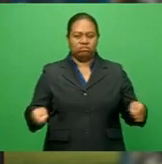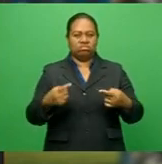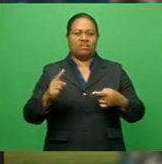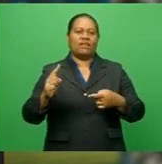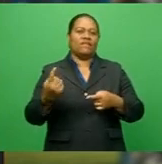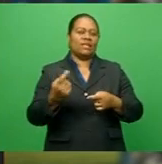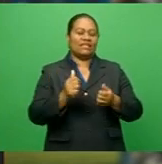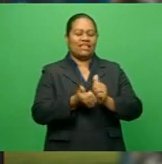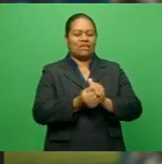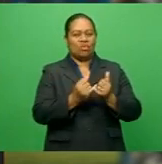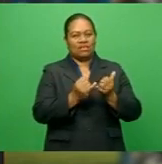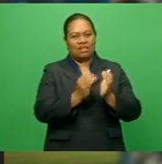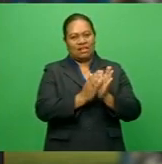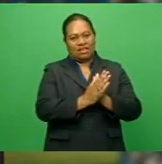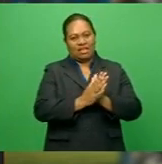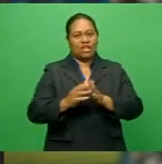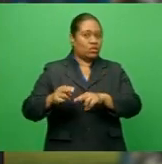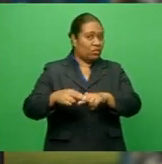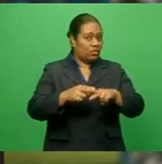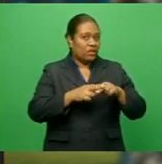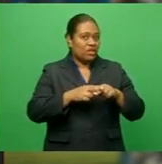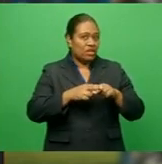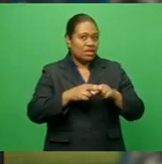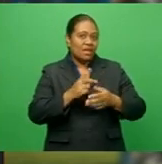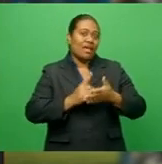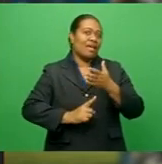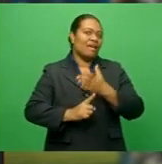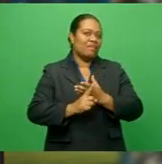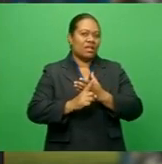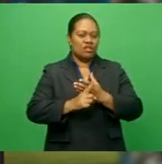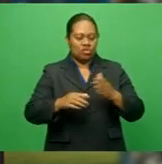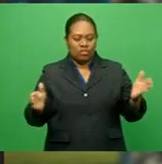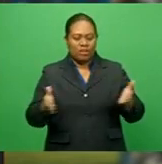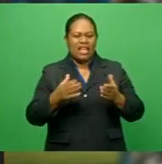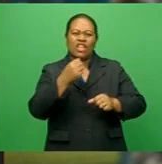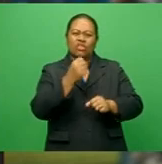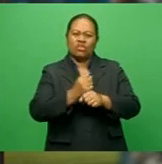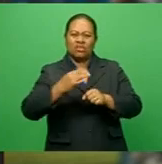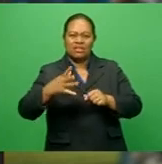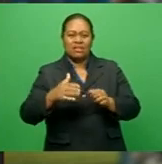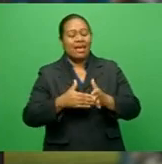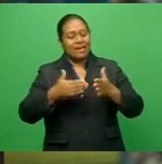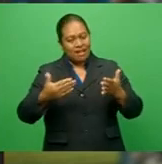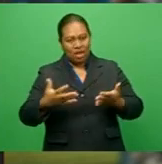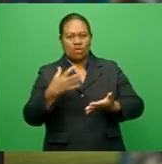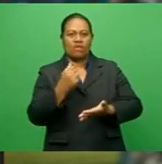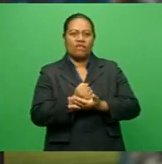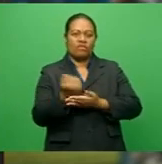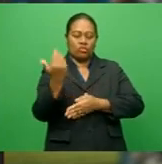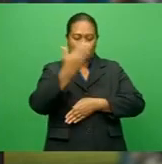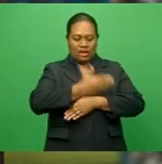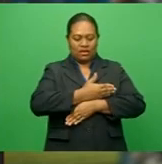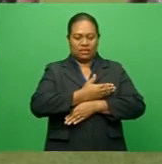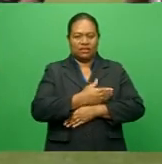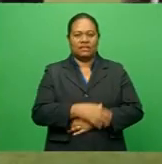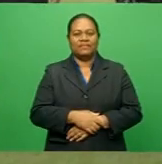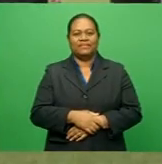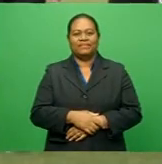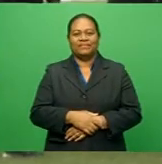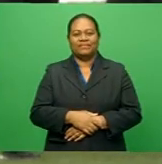match on Sunday. Fiji is scheduled to play Georgia. However, that has to be confirmed tonight. Akula Dhamma has more.